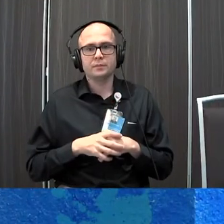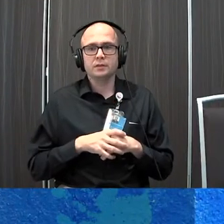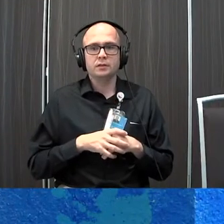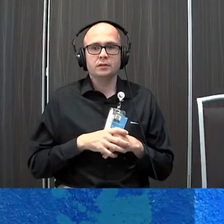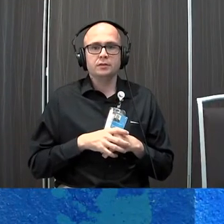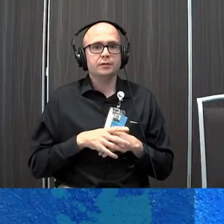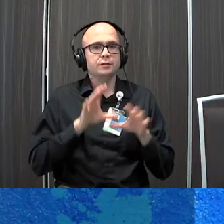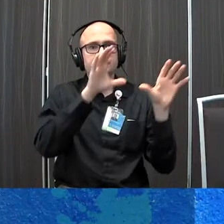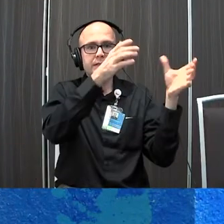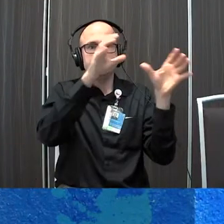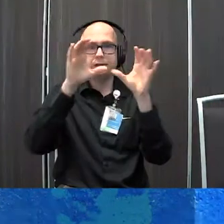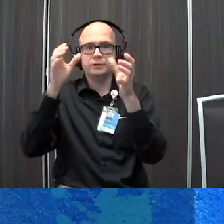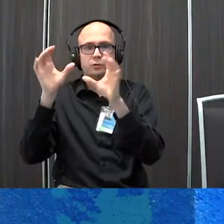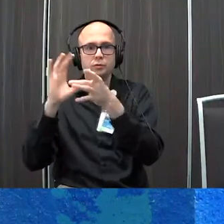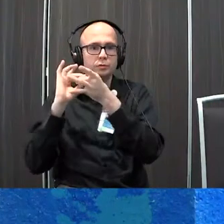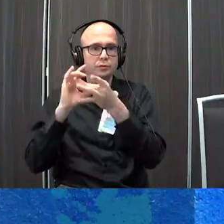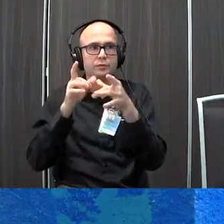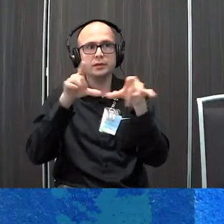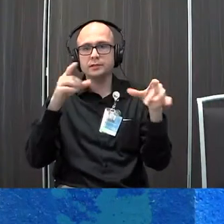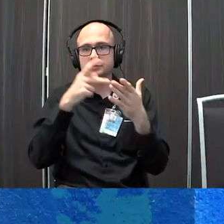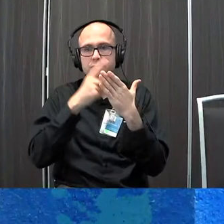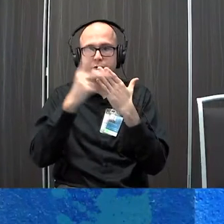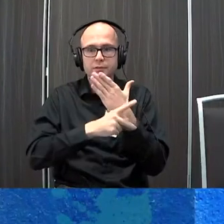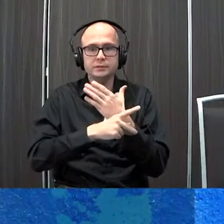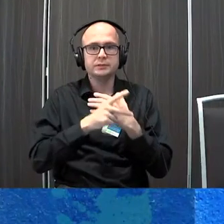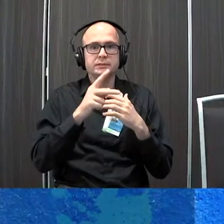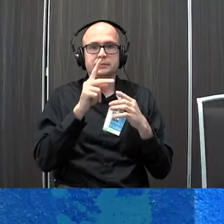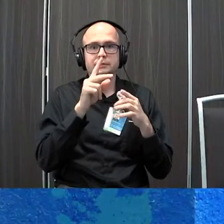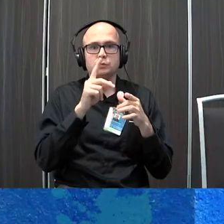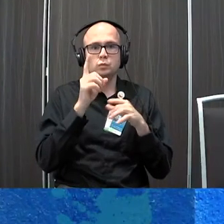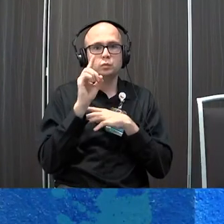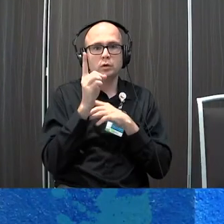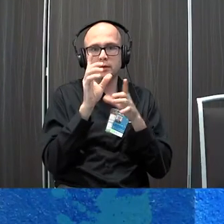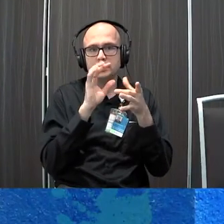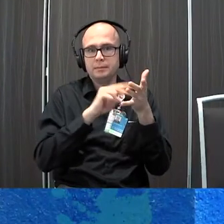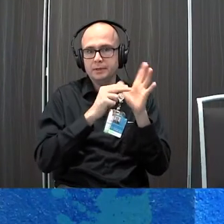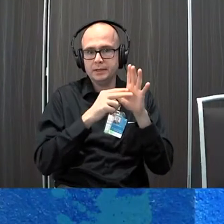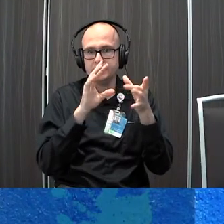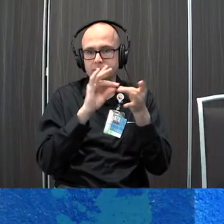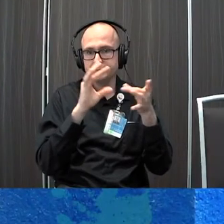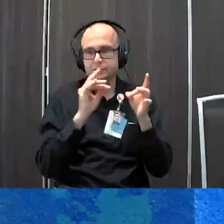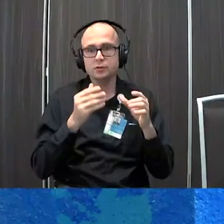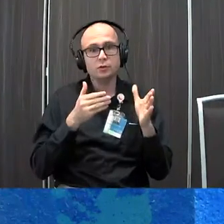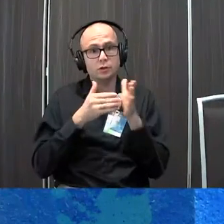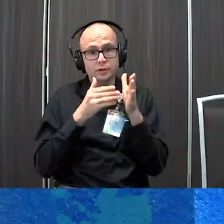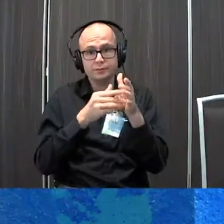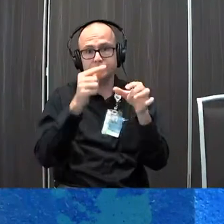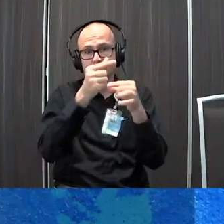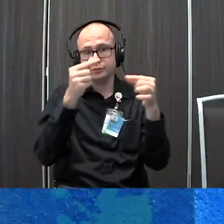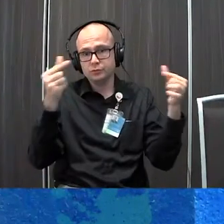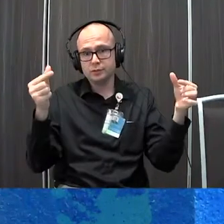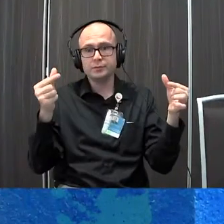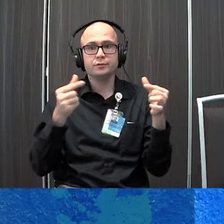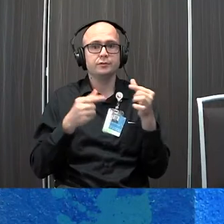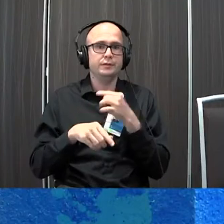also category based language programs so single meaning messages and those often use grammatical encoding